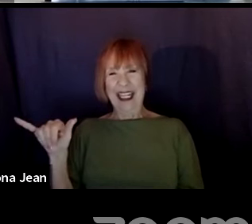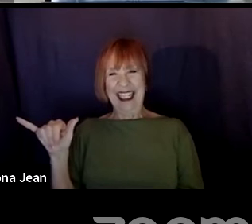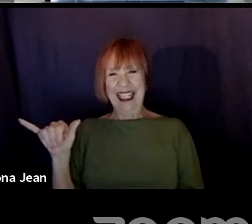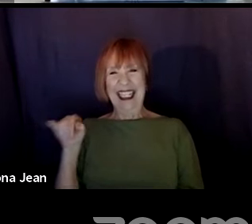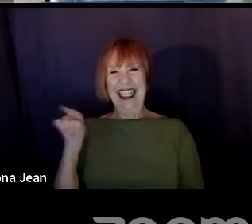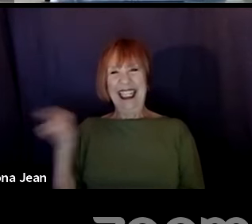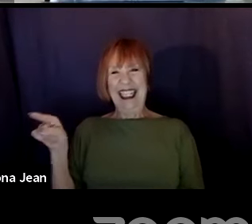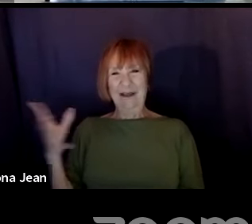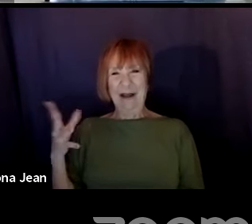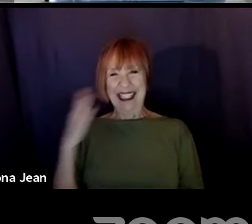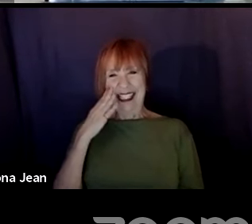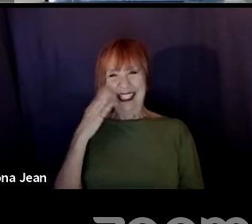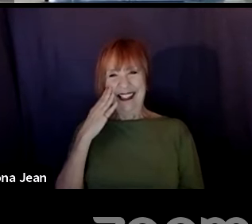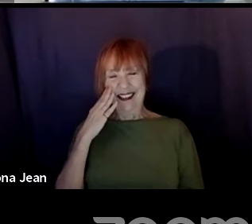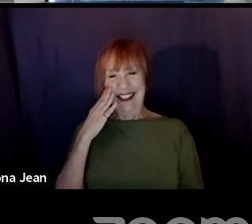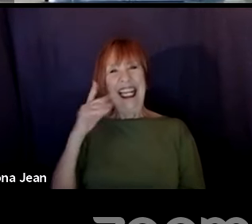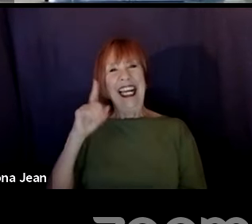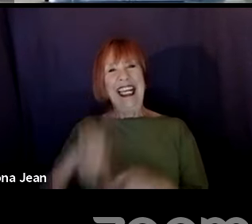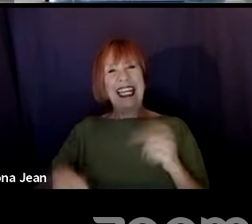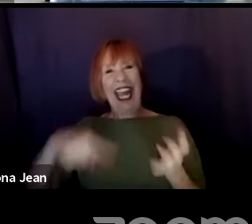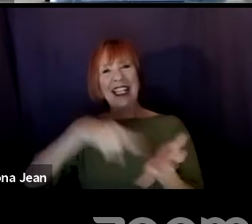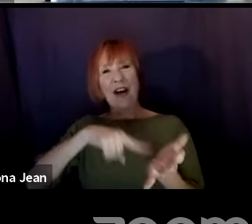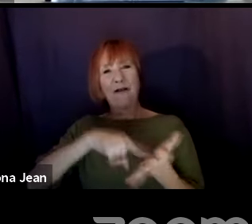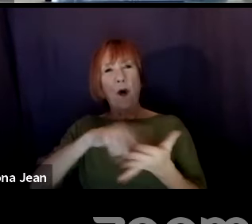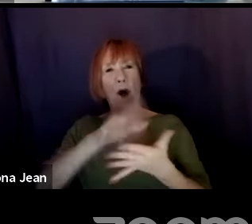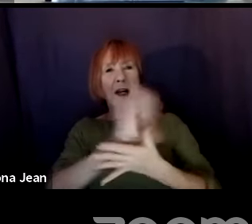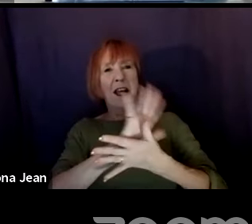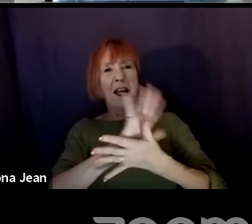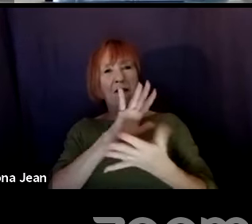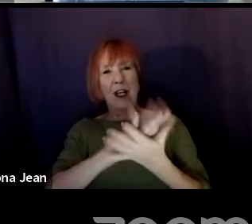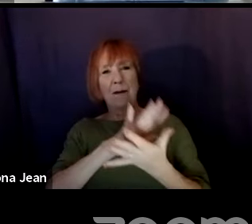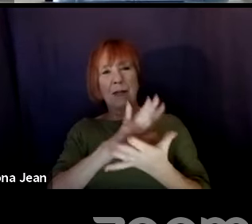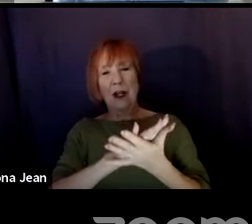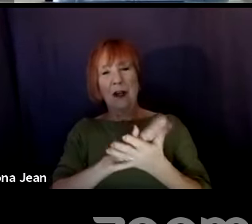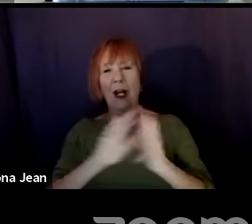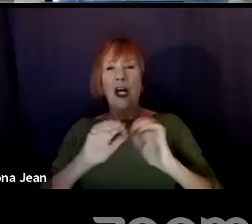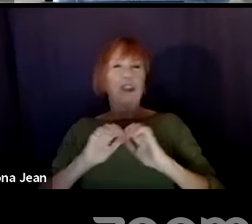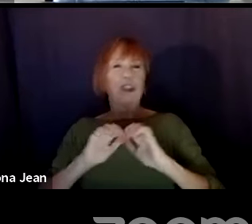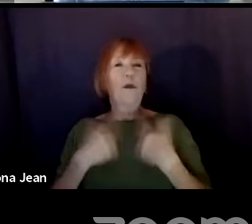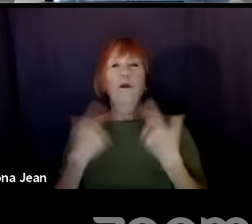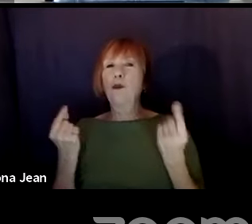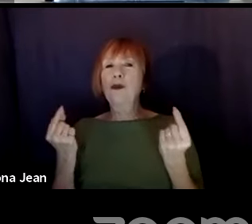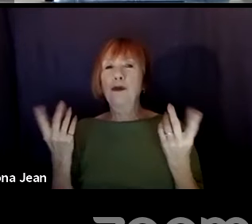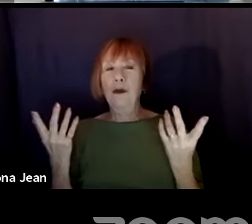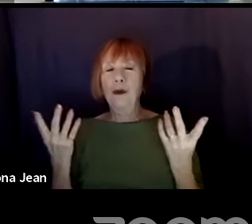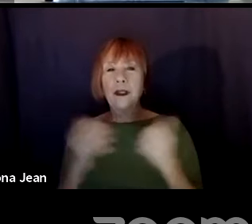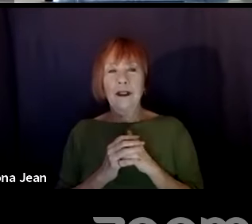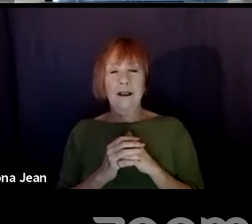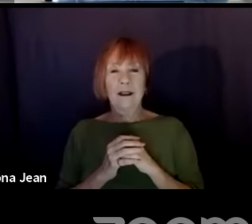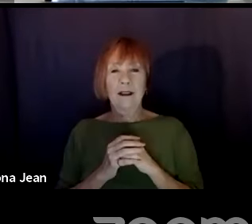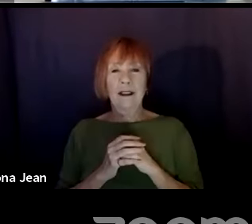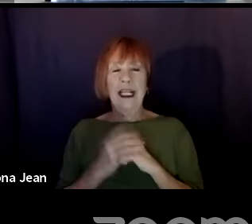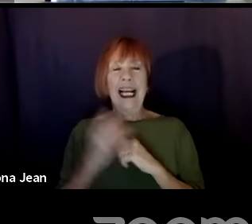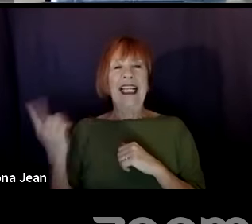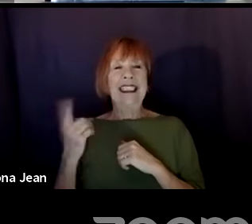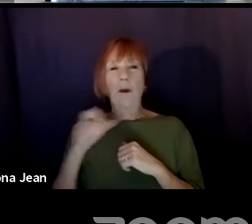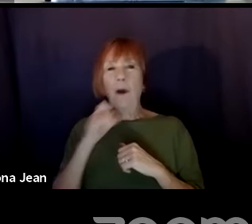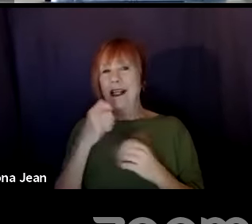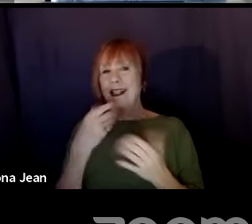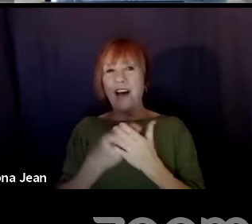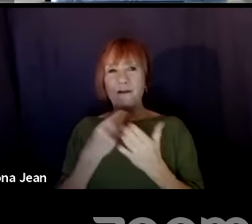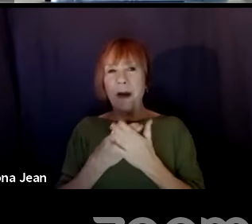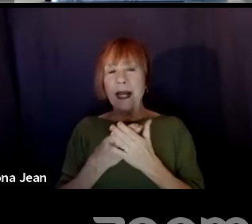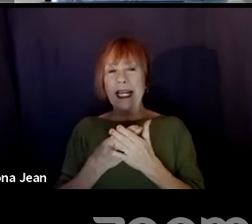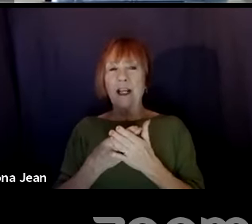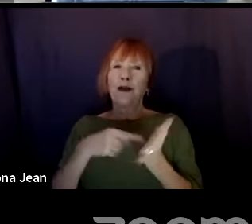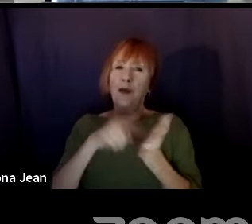would like to know, he can't afford film school, so how can he go? For someone who doesn't have the means to afford